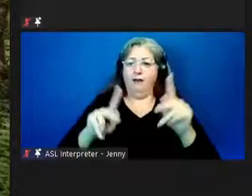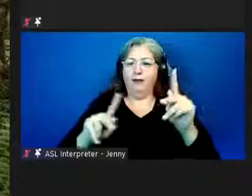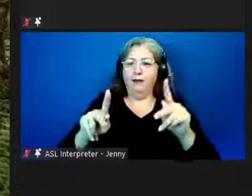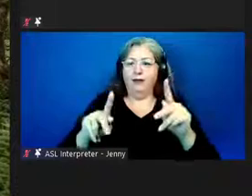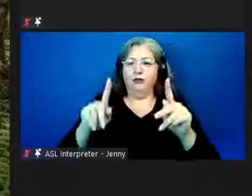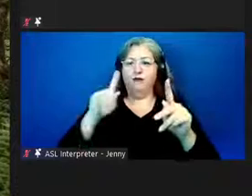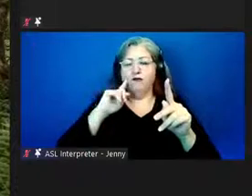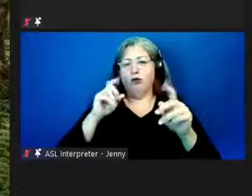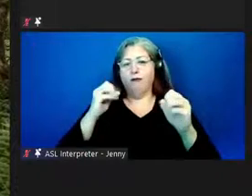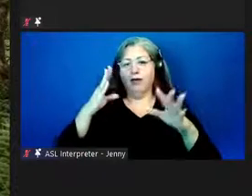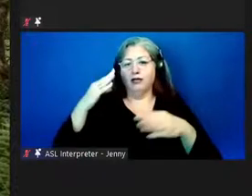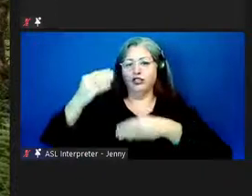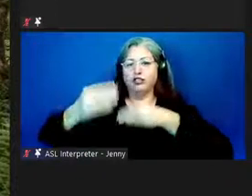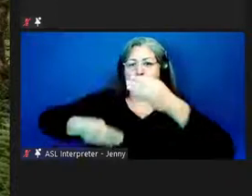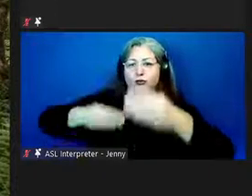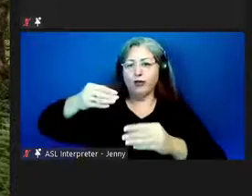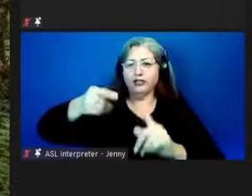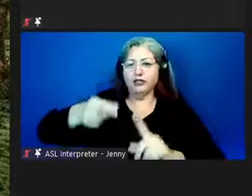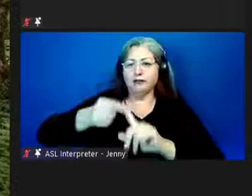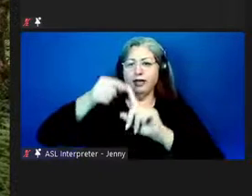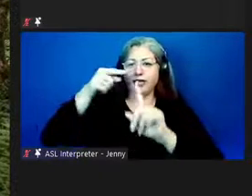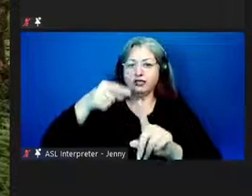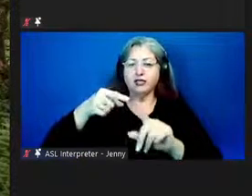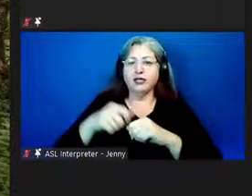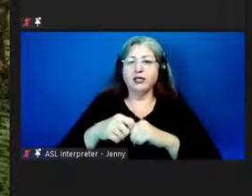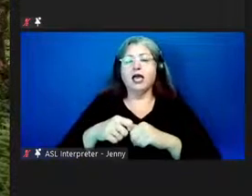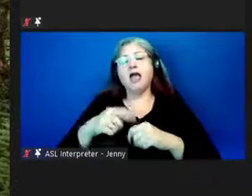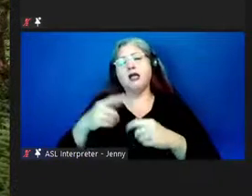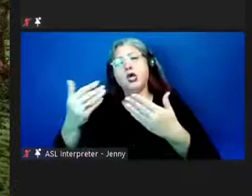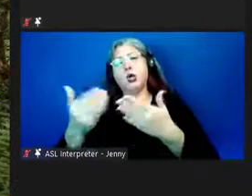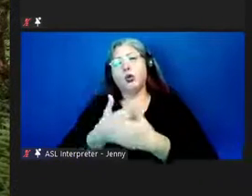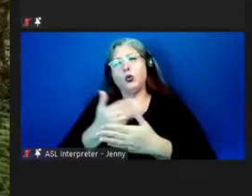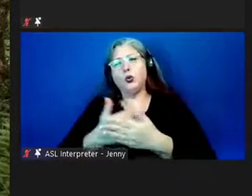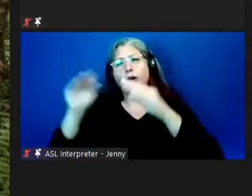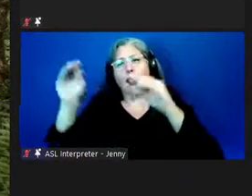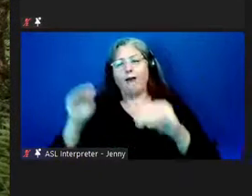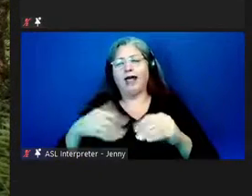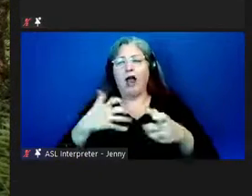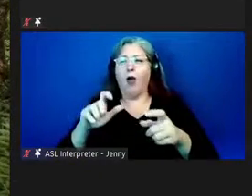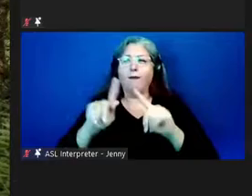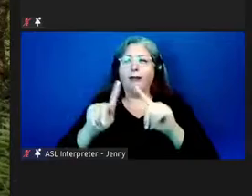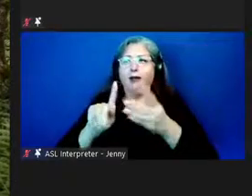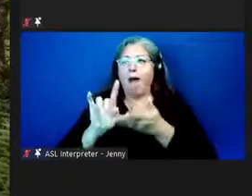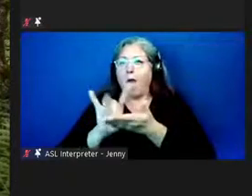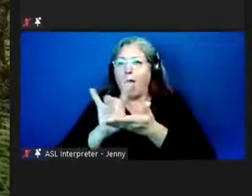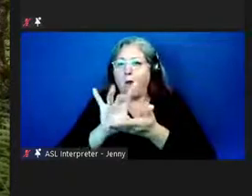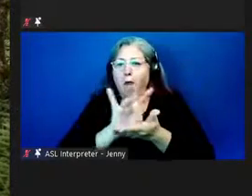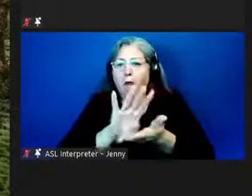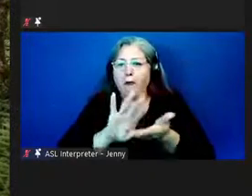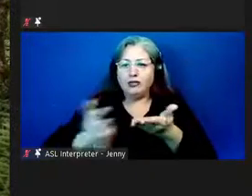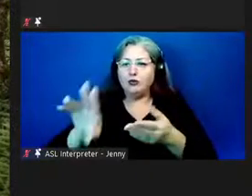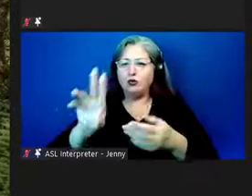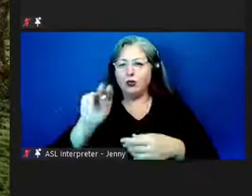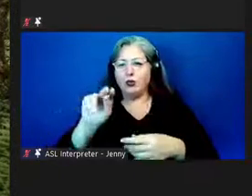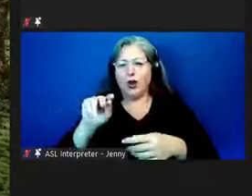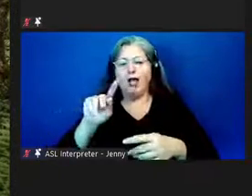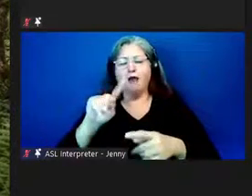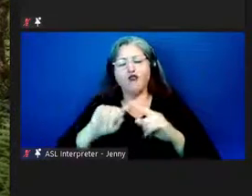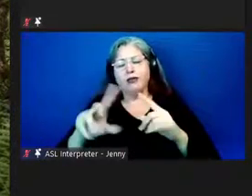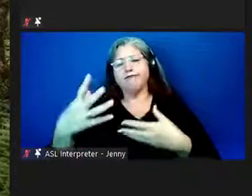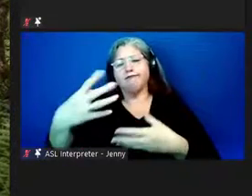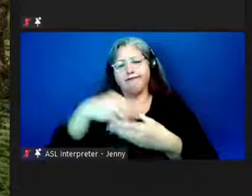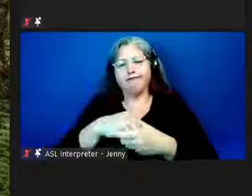generations especially uh and newcomers i don't want to exclude anybody as i said earlier you know everybody